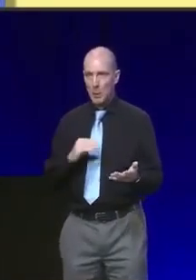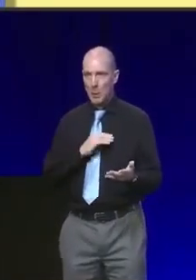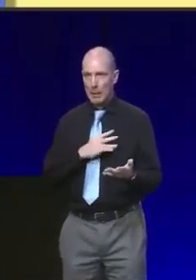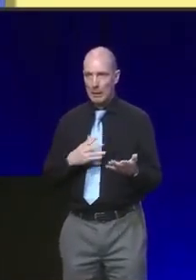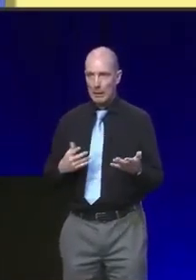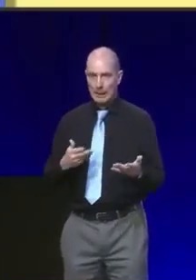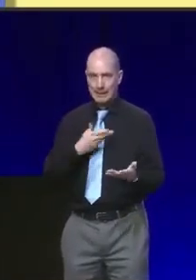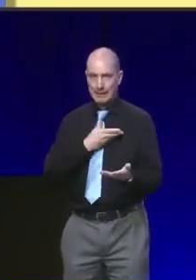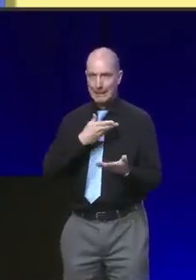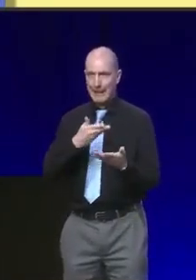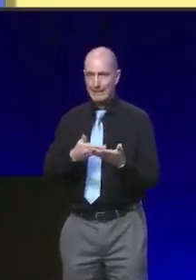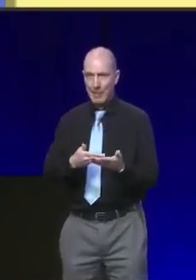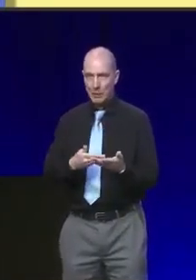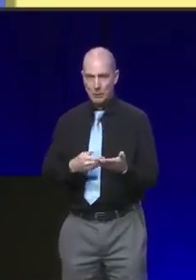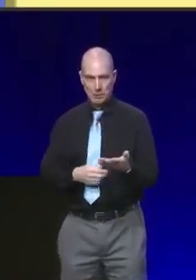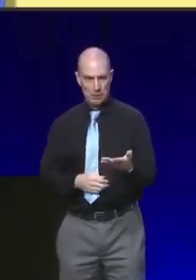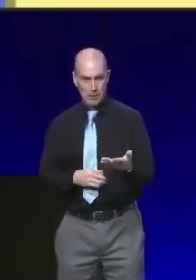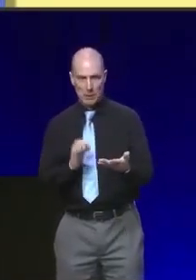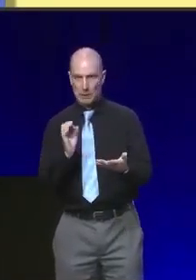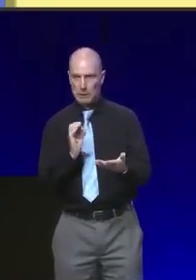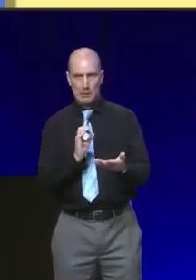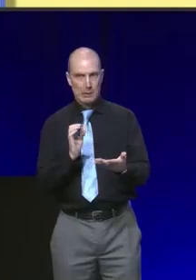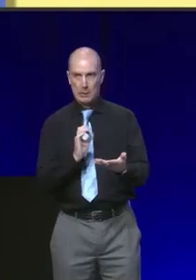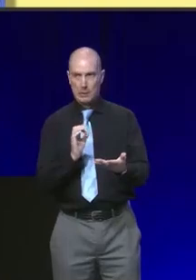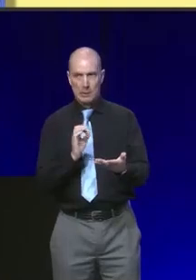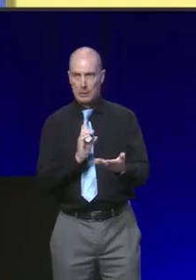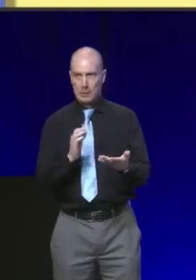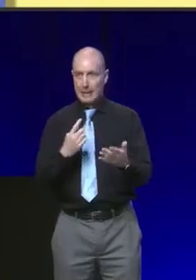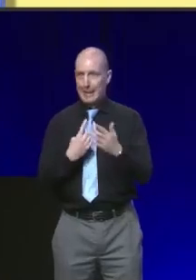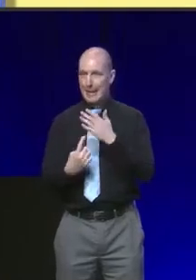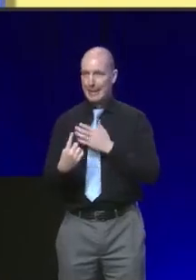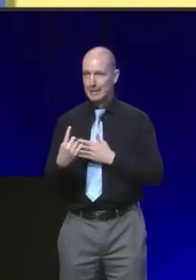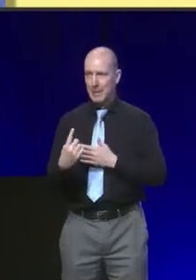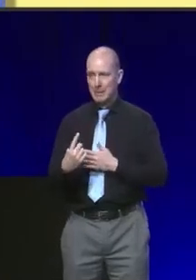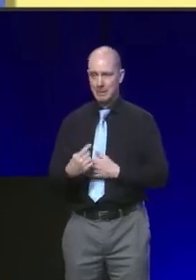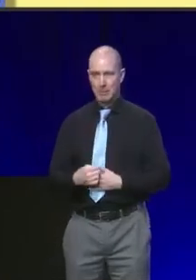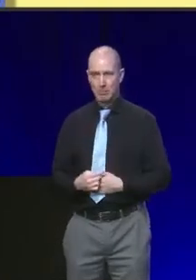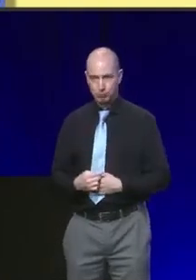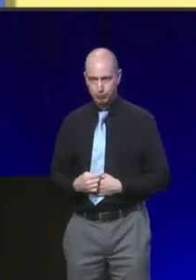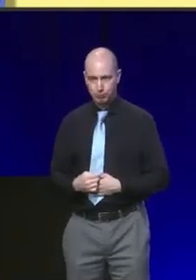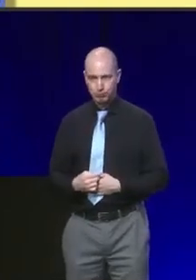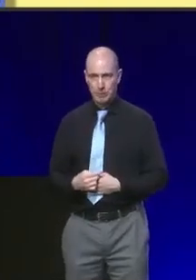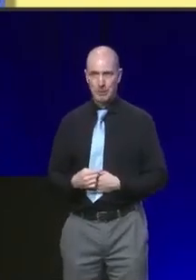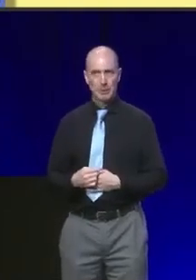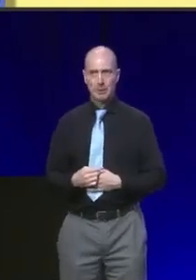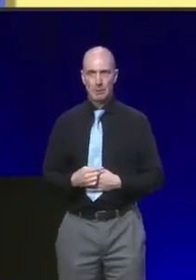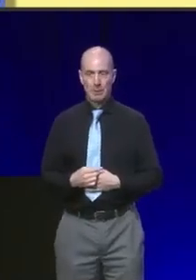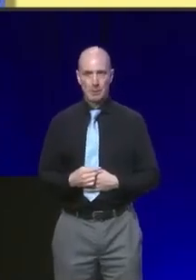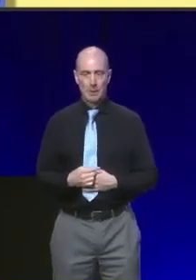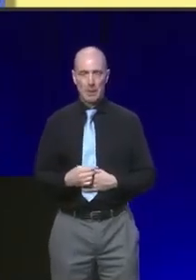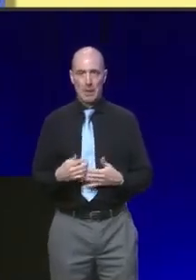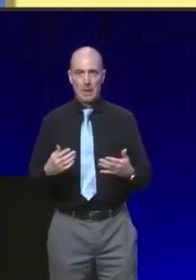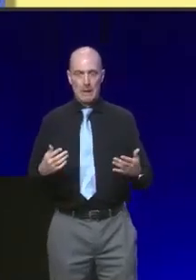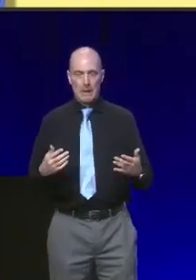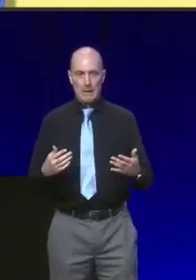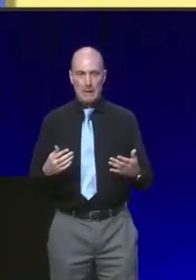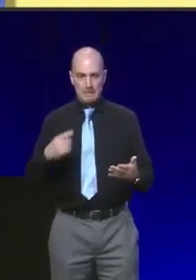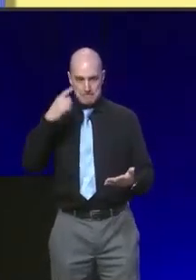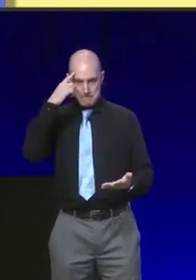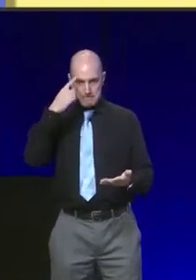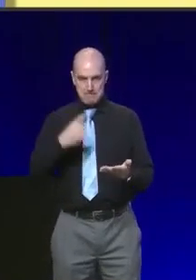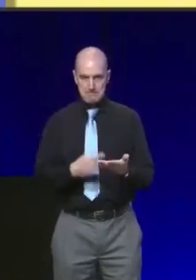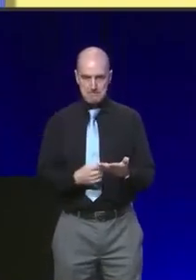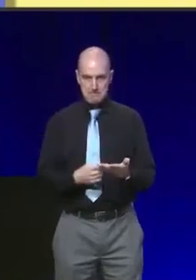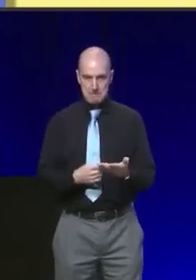let alone independence, was off the table. Like others, I decided that it was in the difficult times that it was